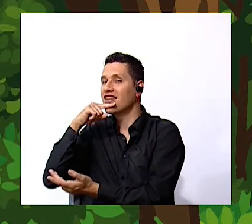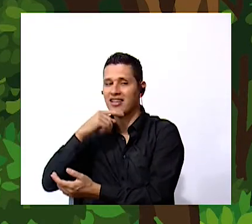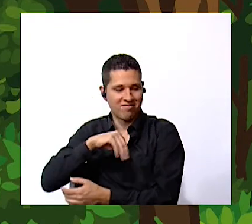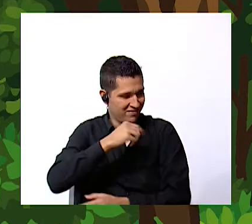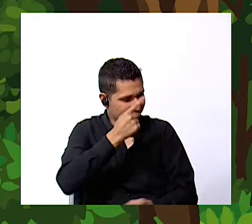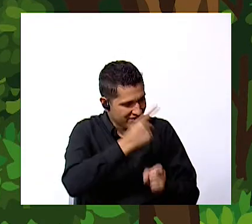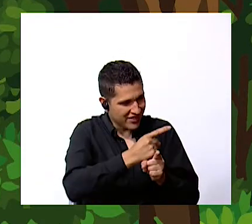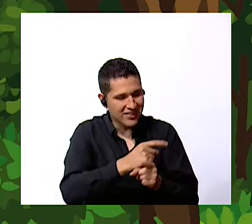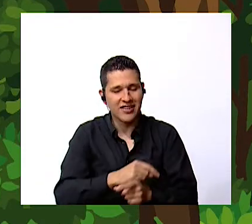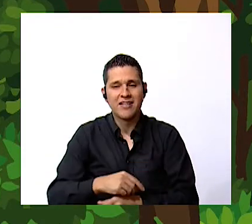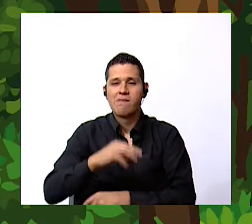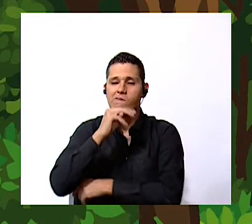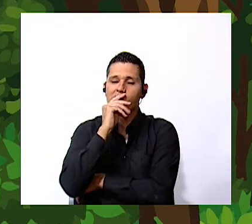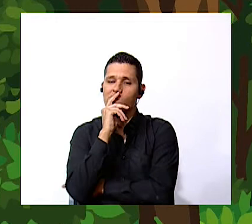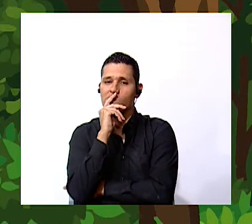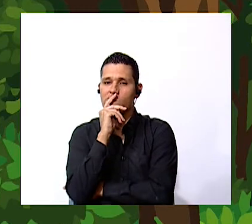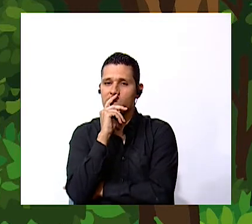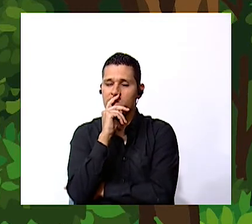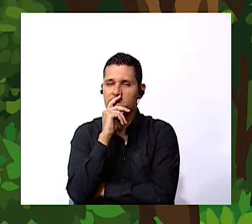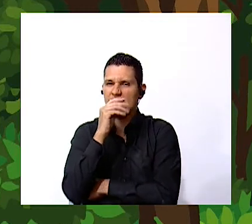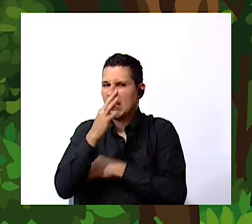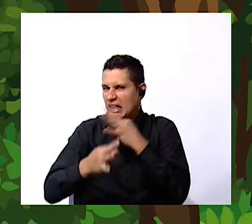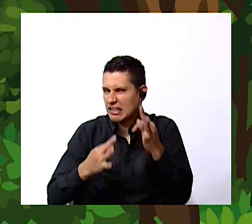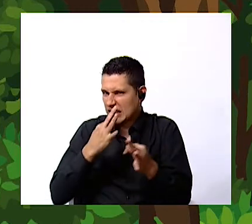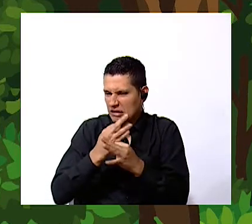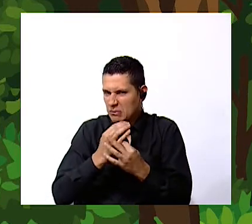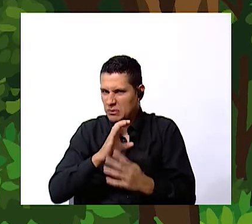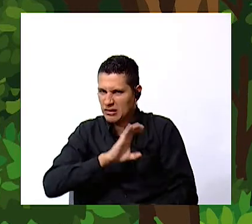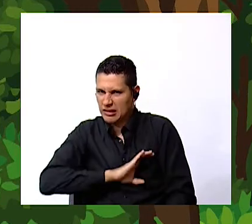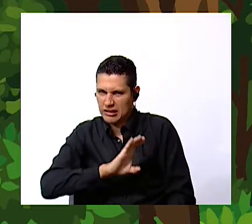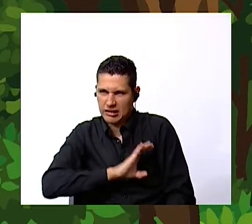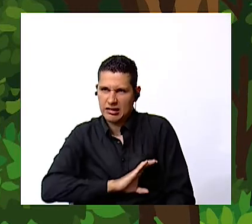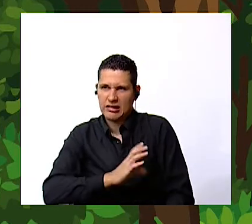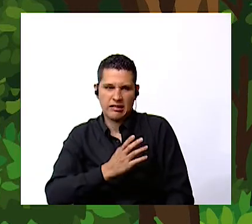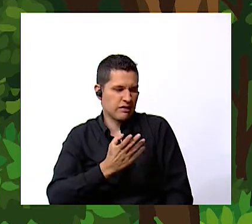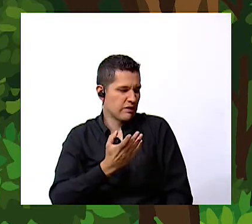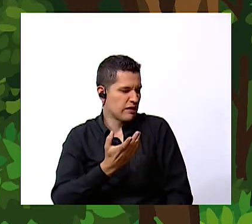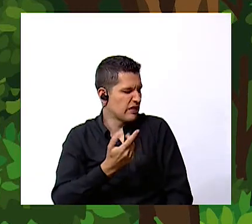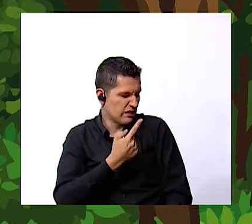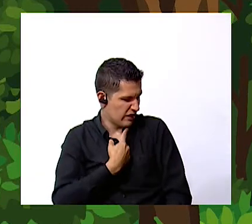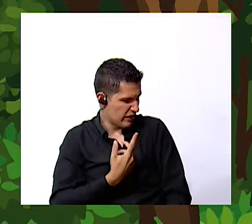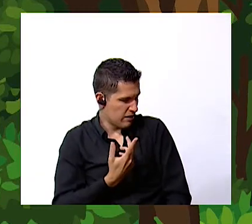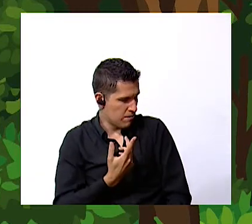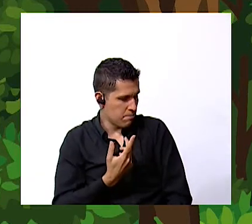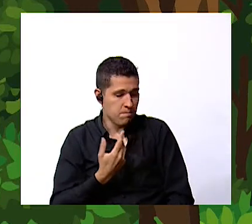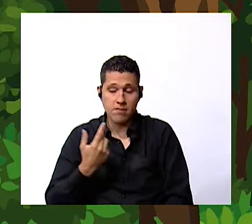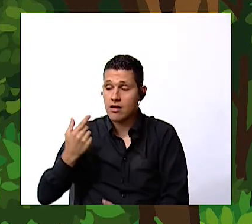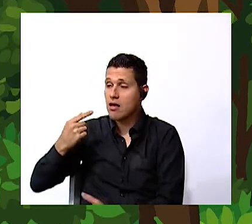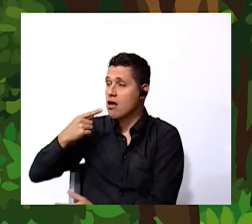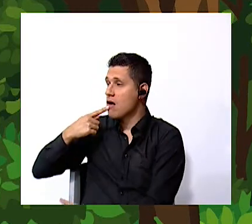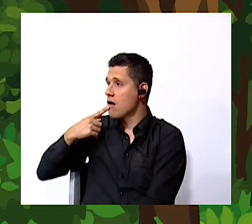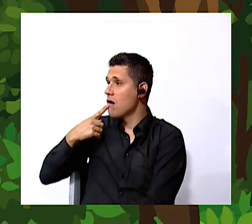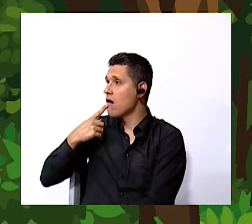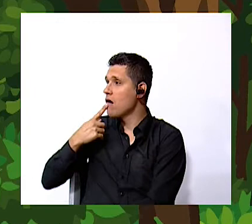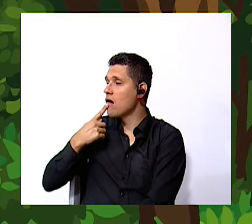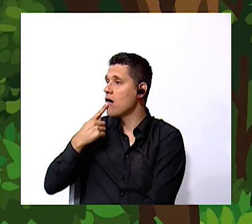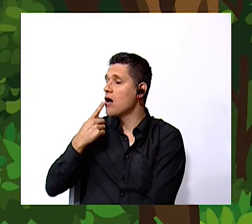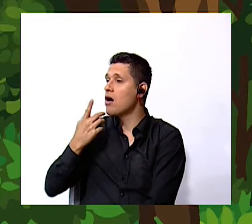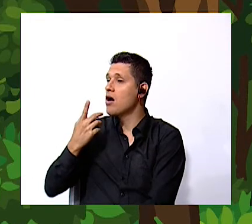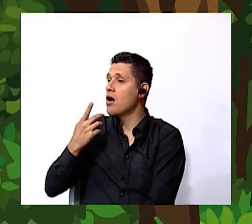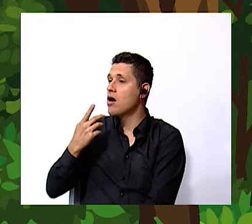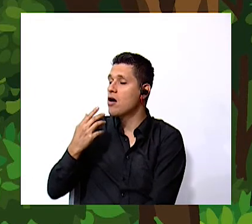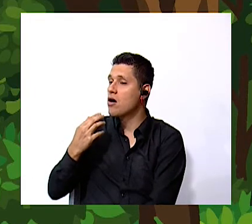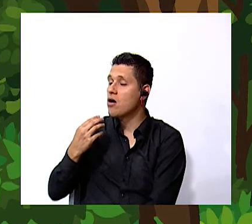and what kind of characteristics did the bird have it has feathers it lives in a